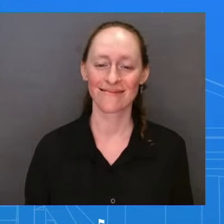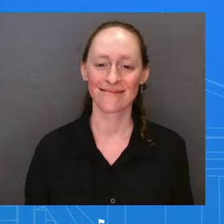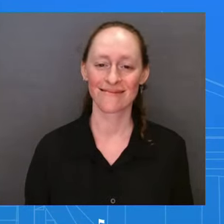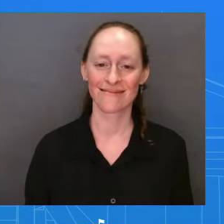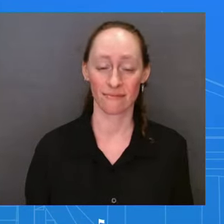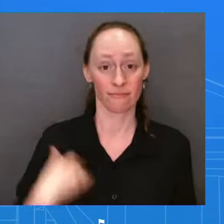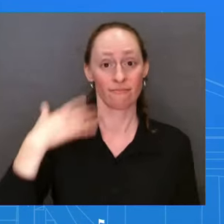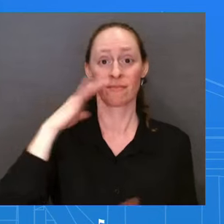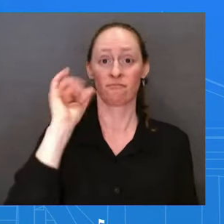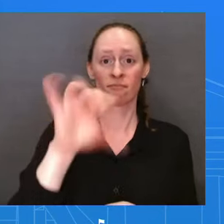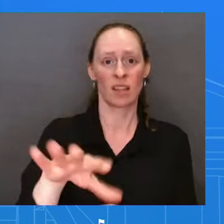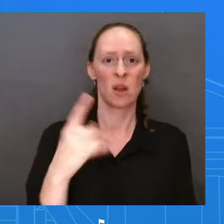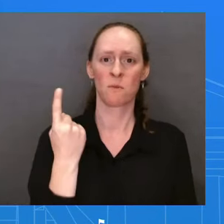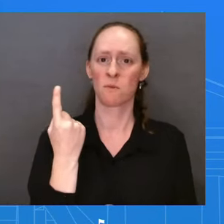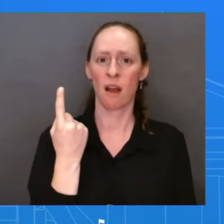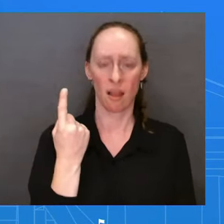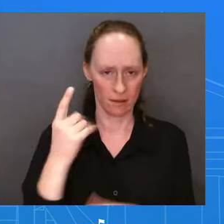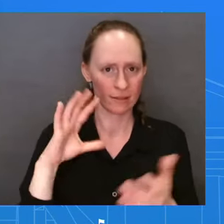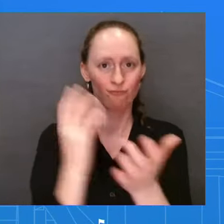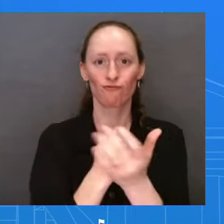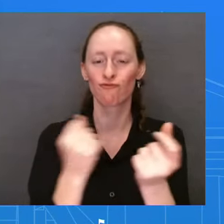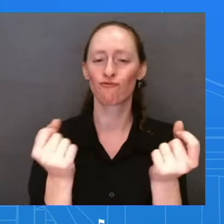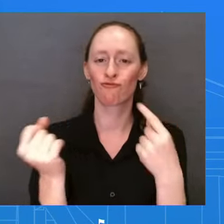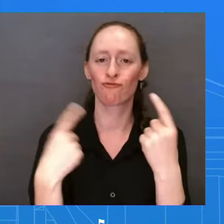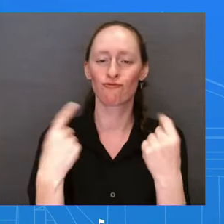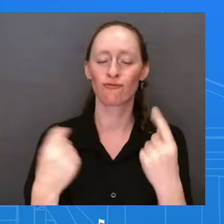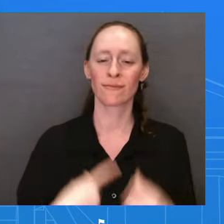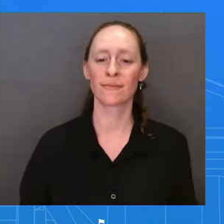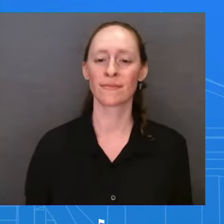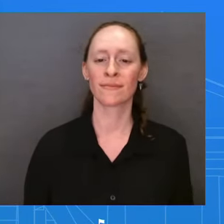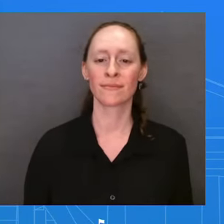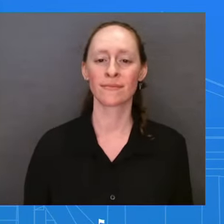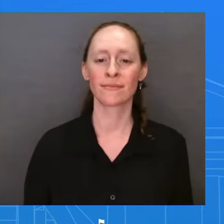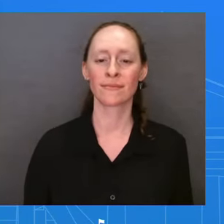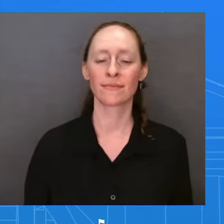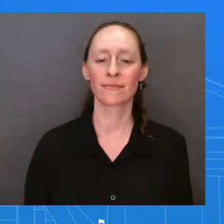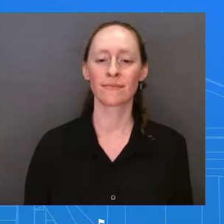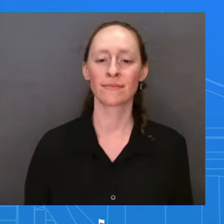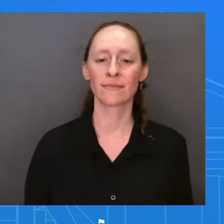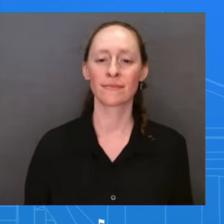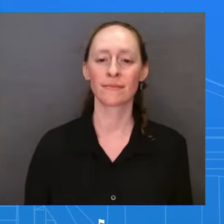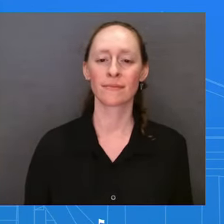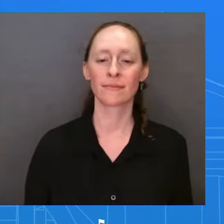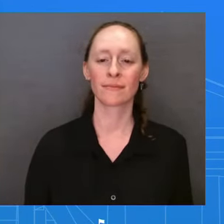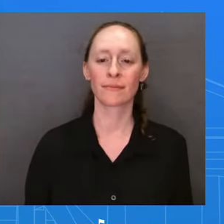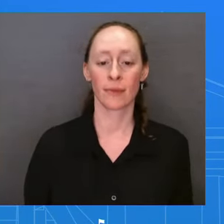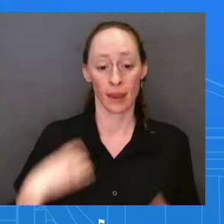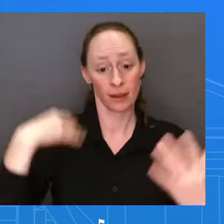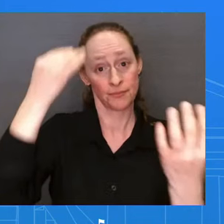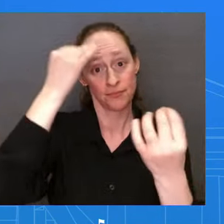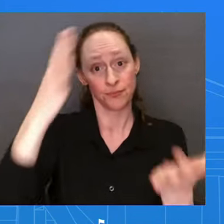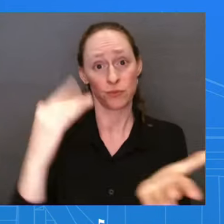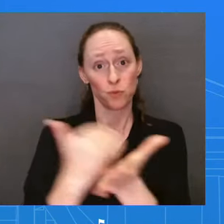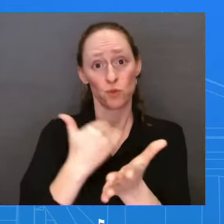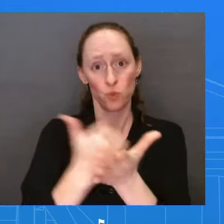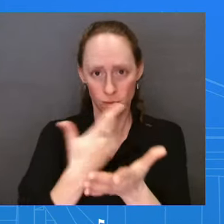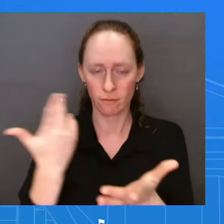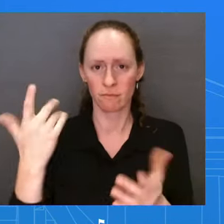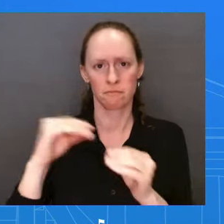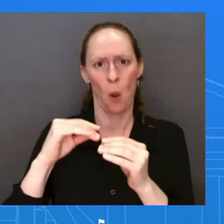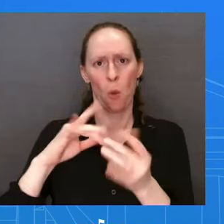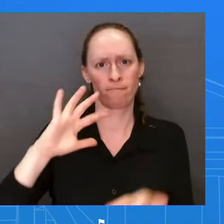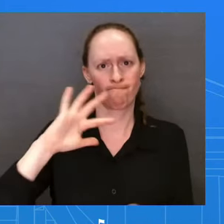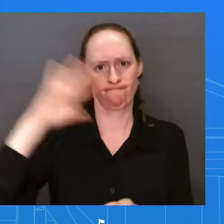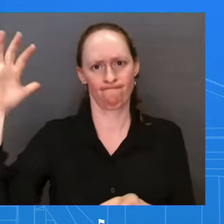Biden-Harris administration is announcing a new security assistance package for Ukraine as we continue to stand with the people of Ukraine as they